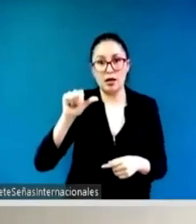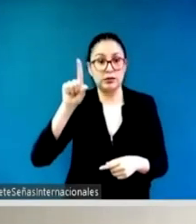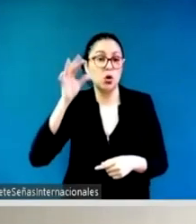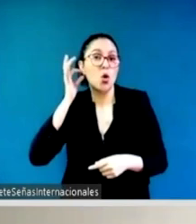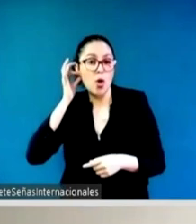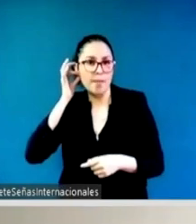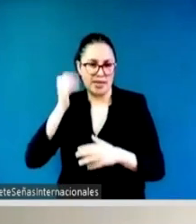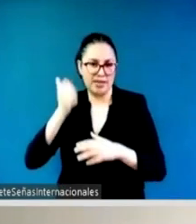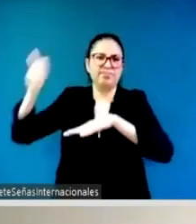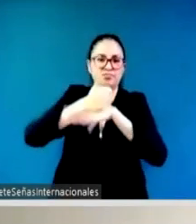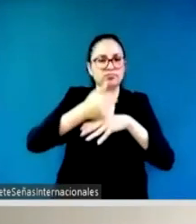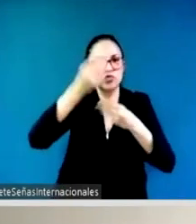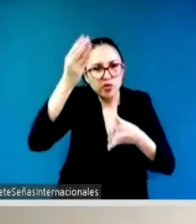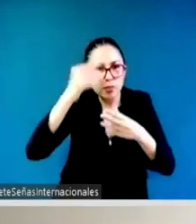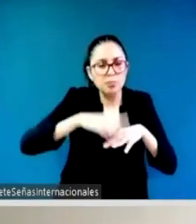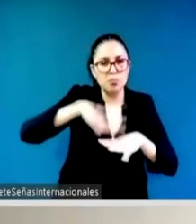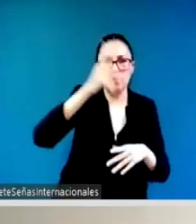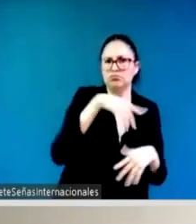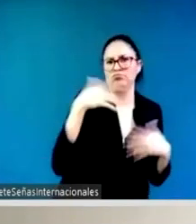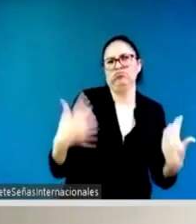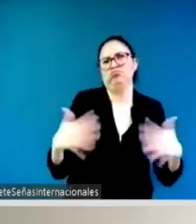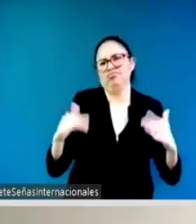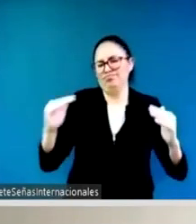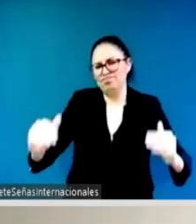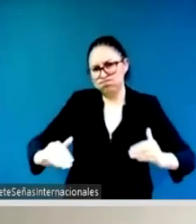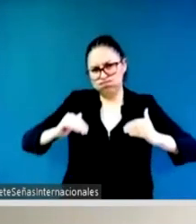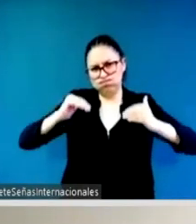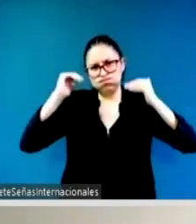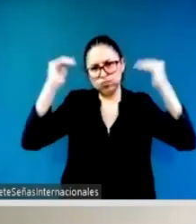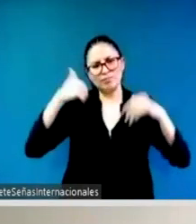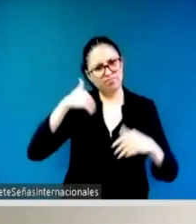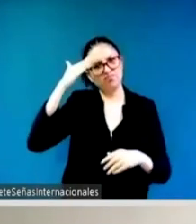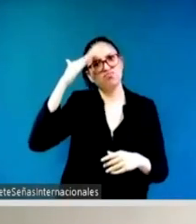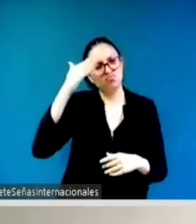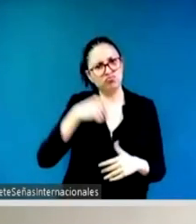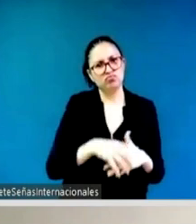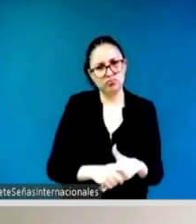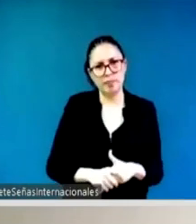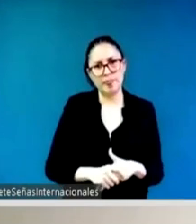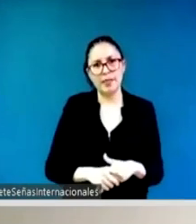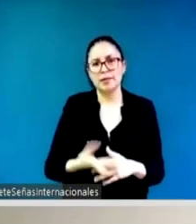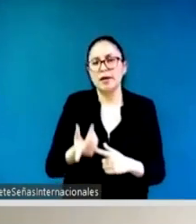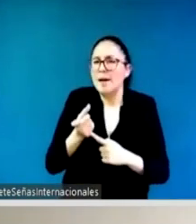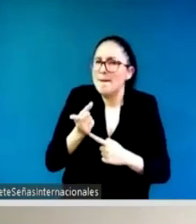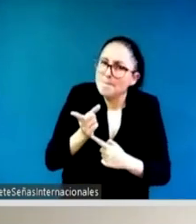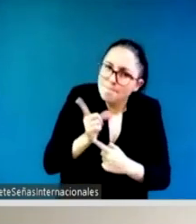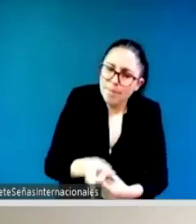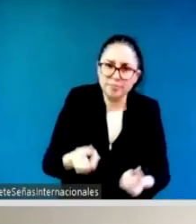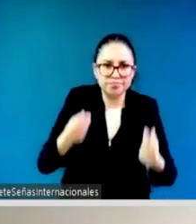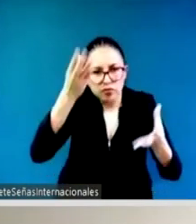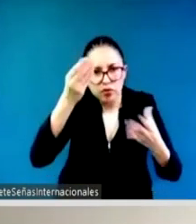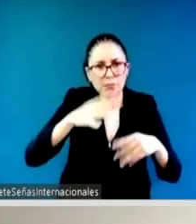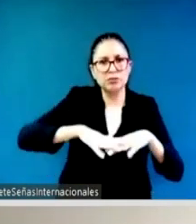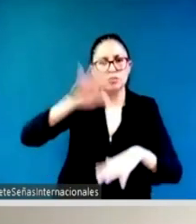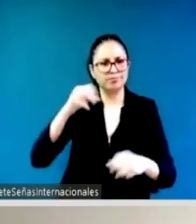do we need i think in politics is to empower women and don't go like one step behind and said